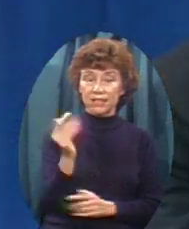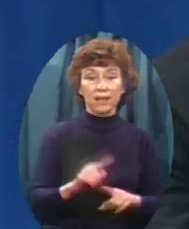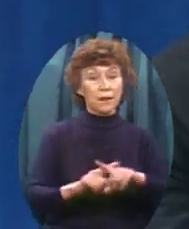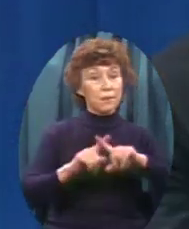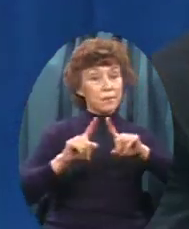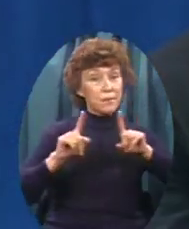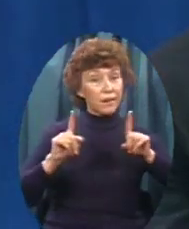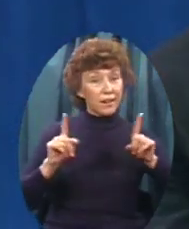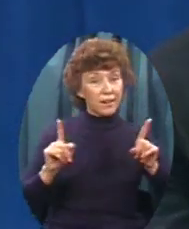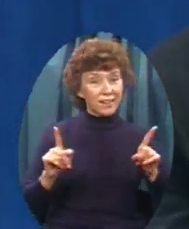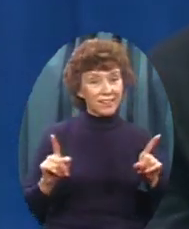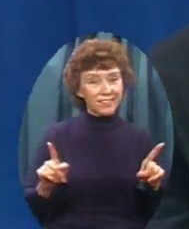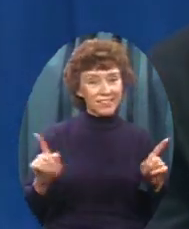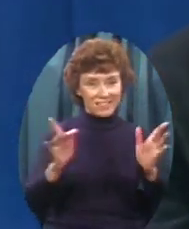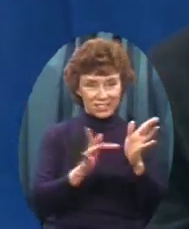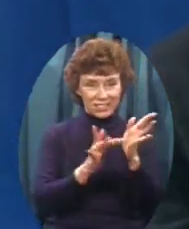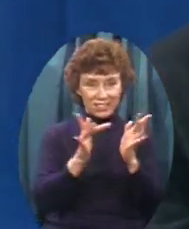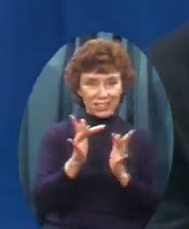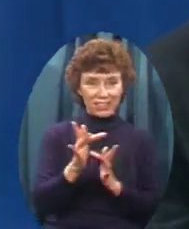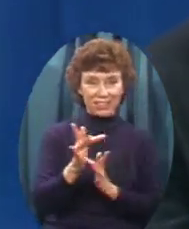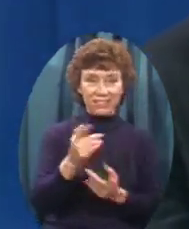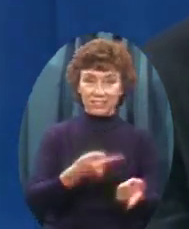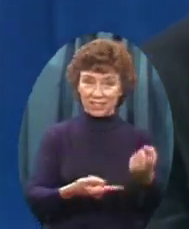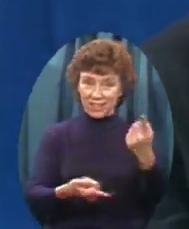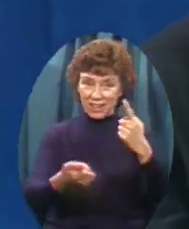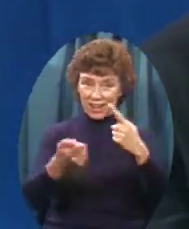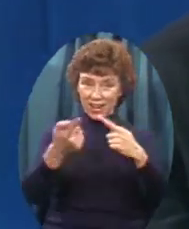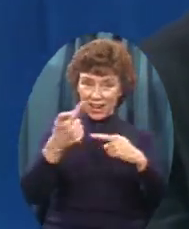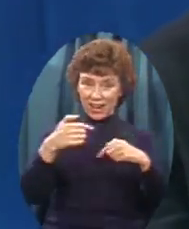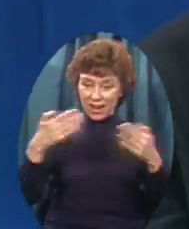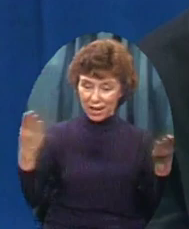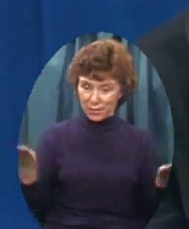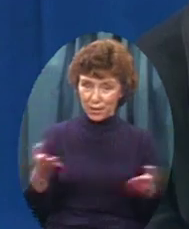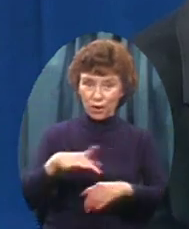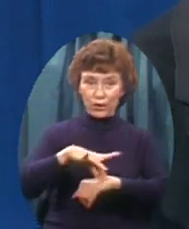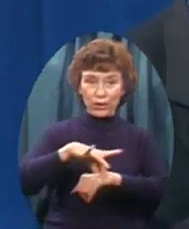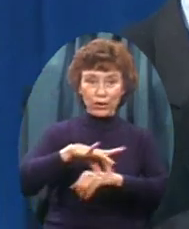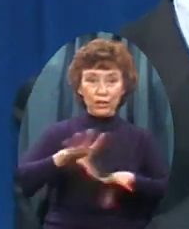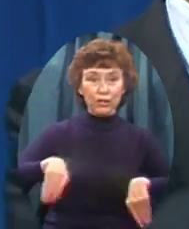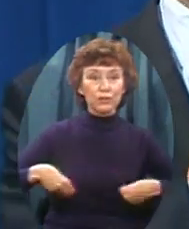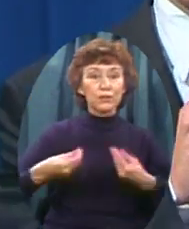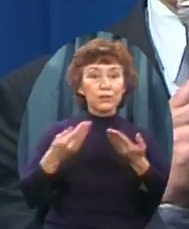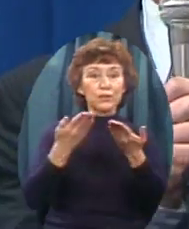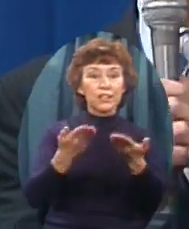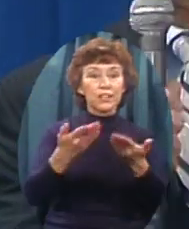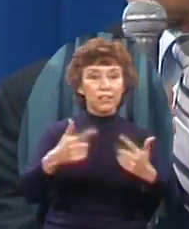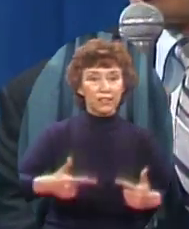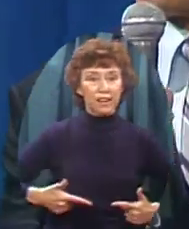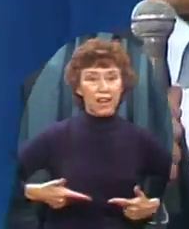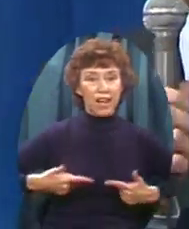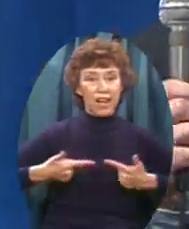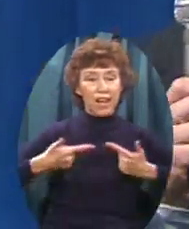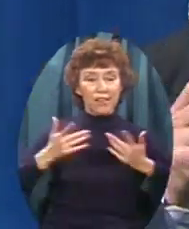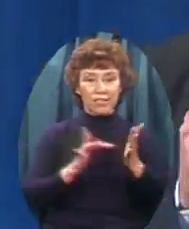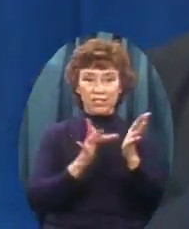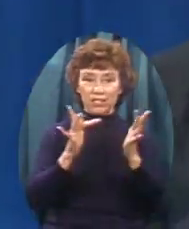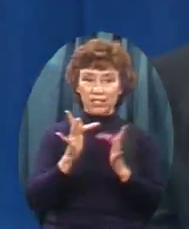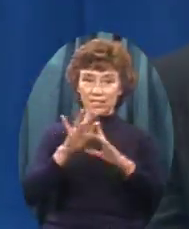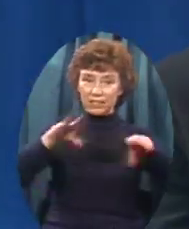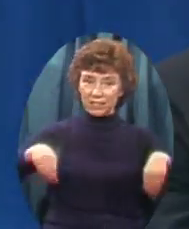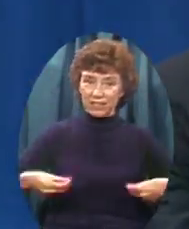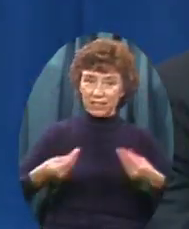But Jesus came To give us life He brings all hope